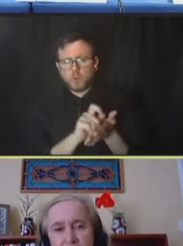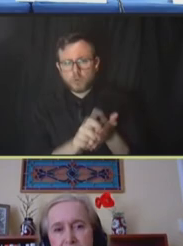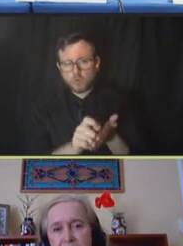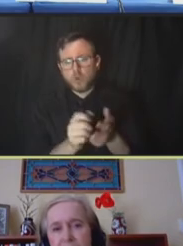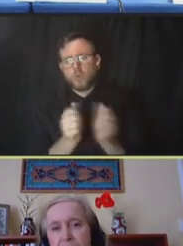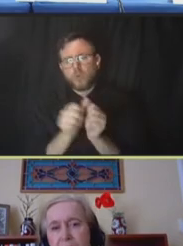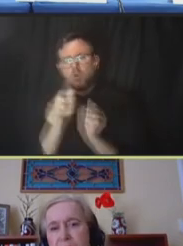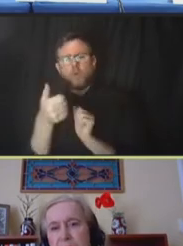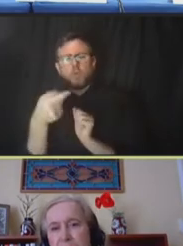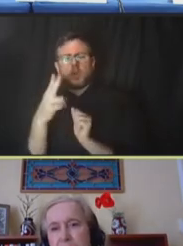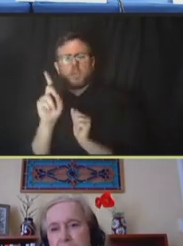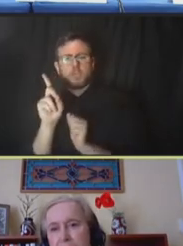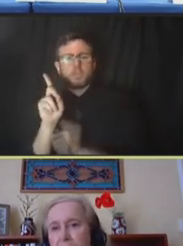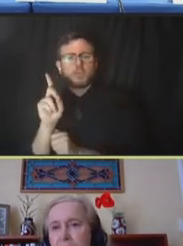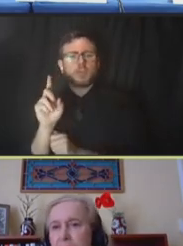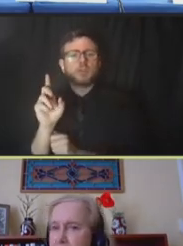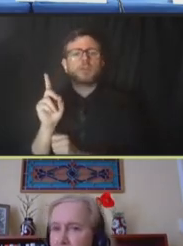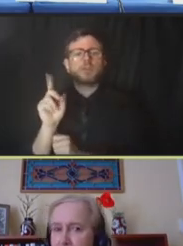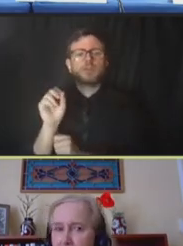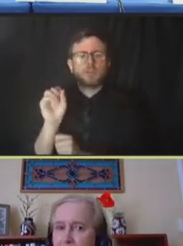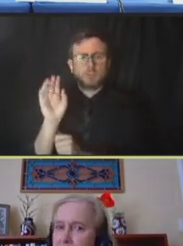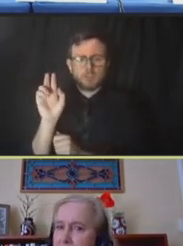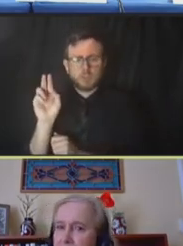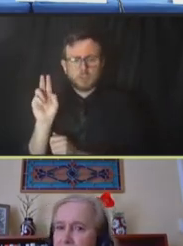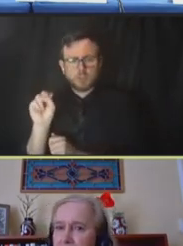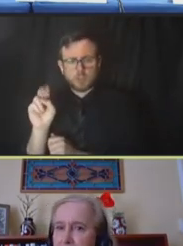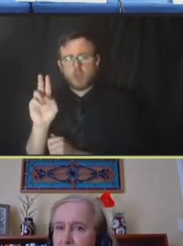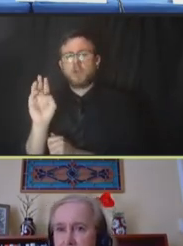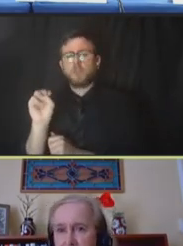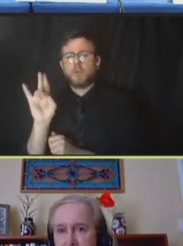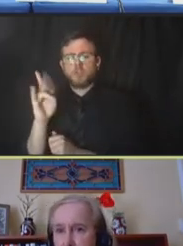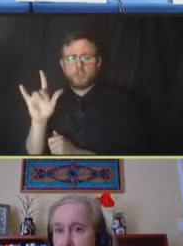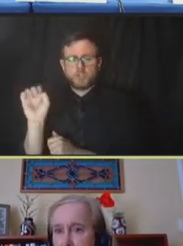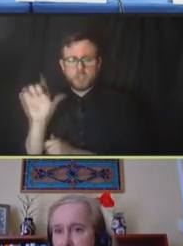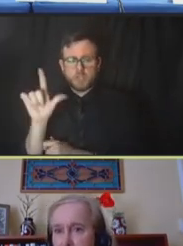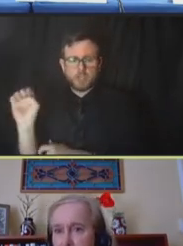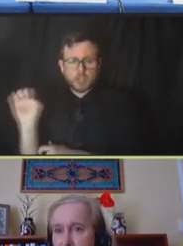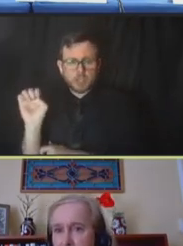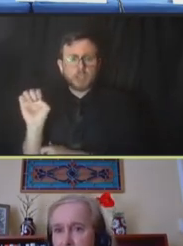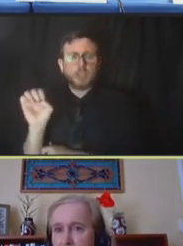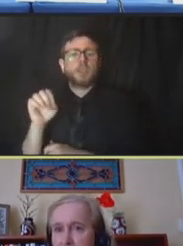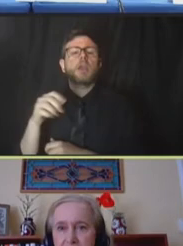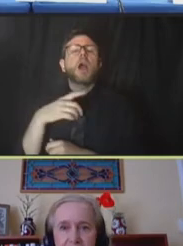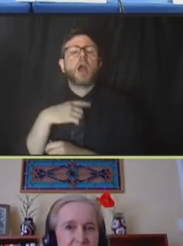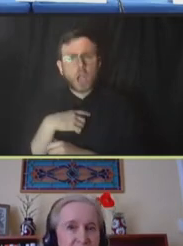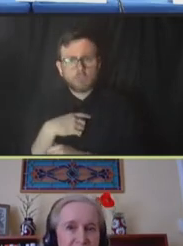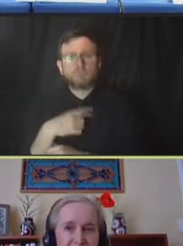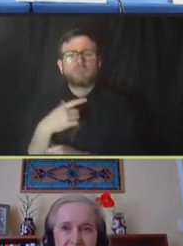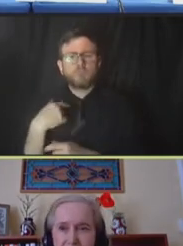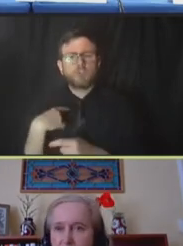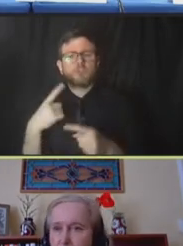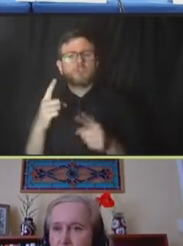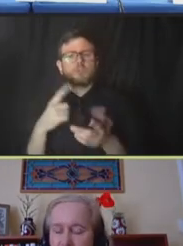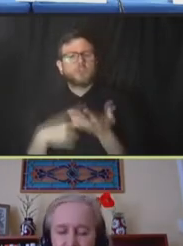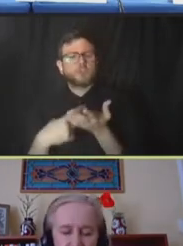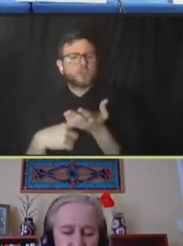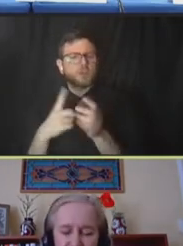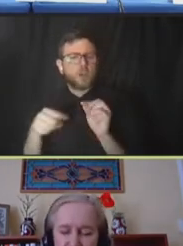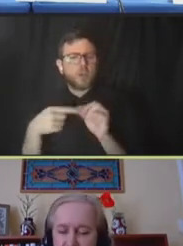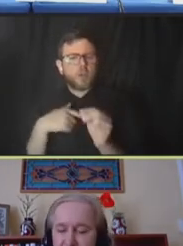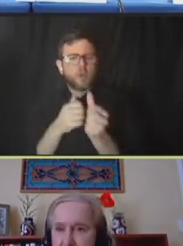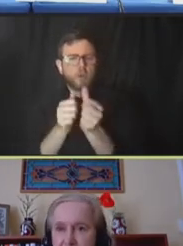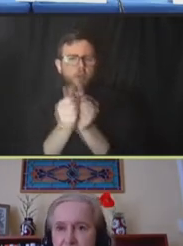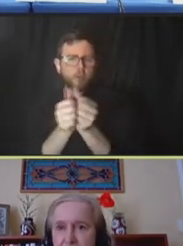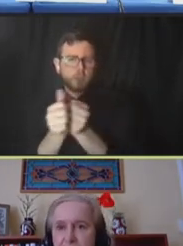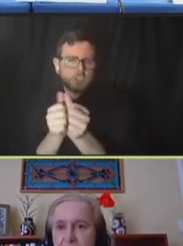student of Mind Dong, Michelle Lee, talks about competing on supply chain quality. And we've seen all sorts